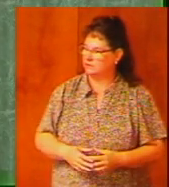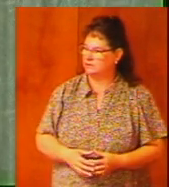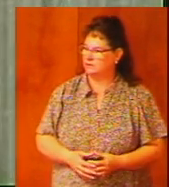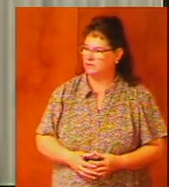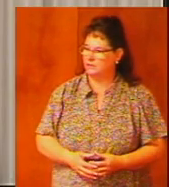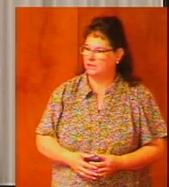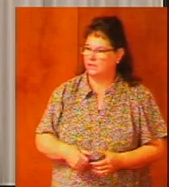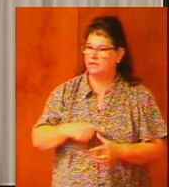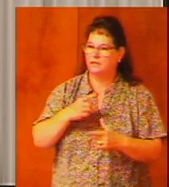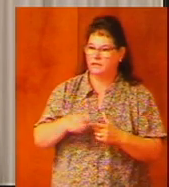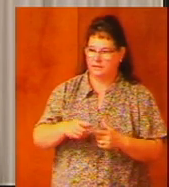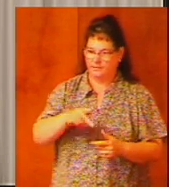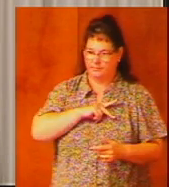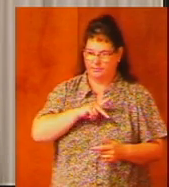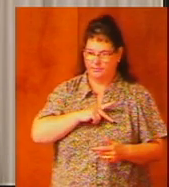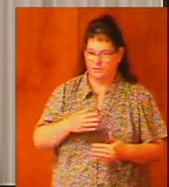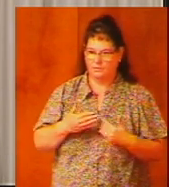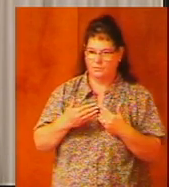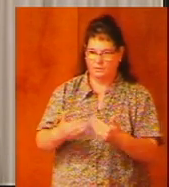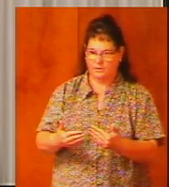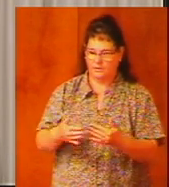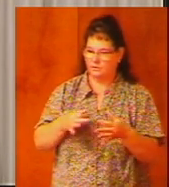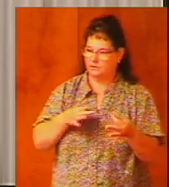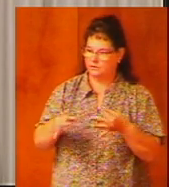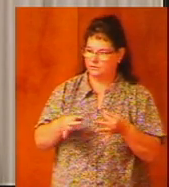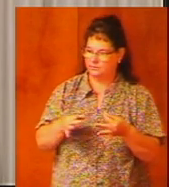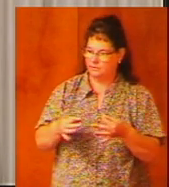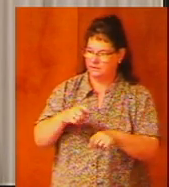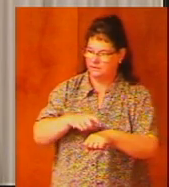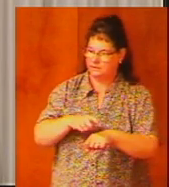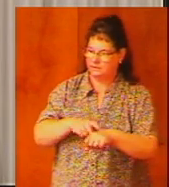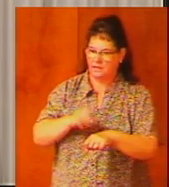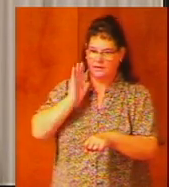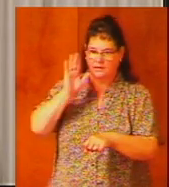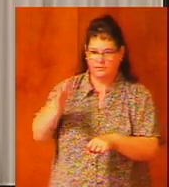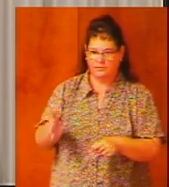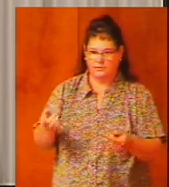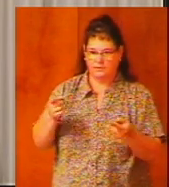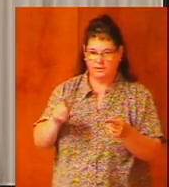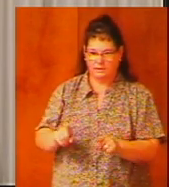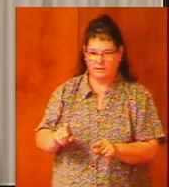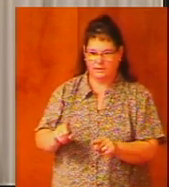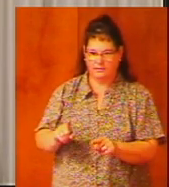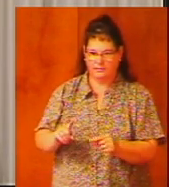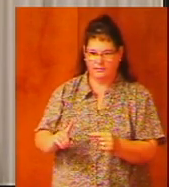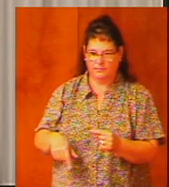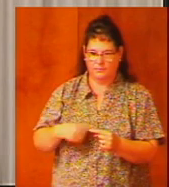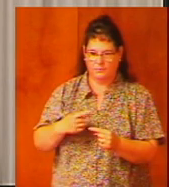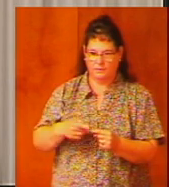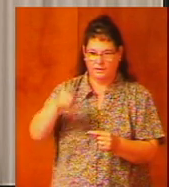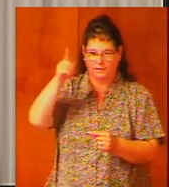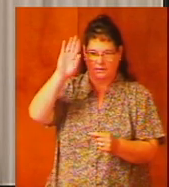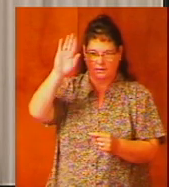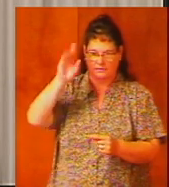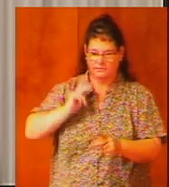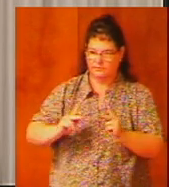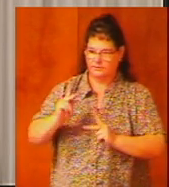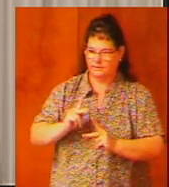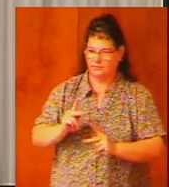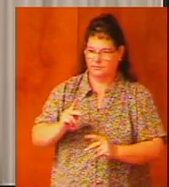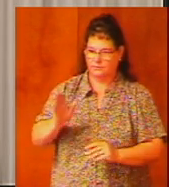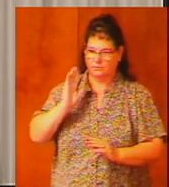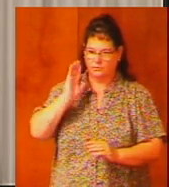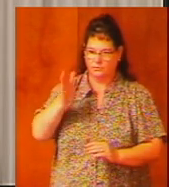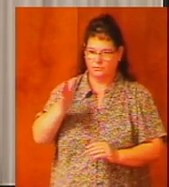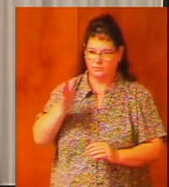and then Paul went on to explain the time was going to come when God's people would